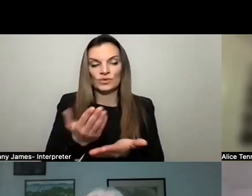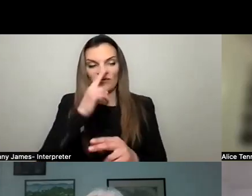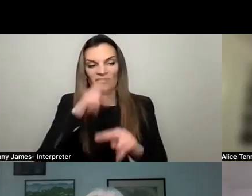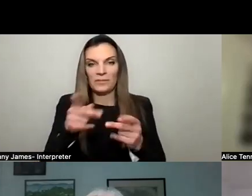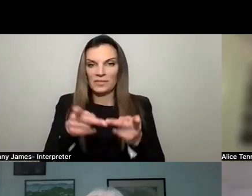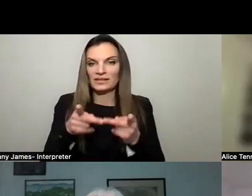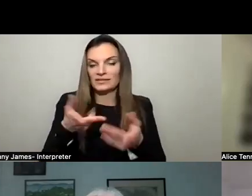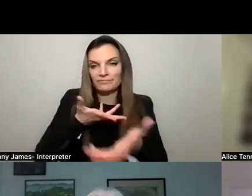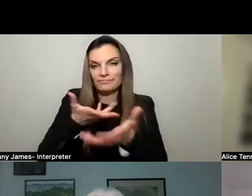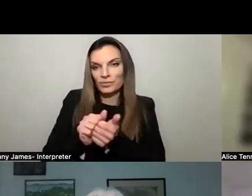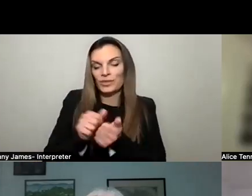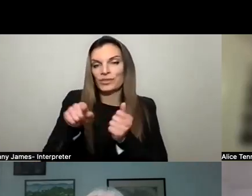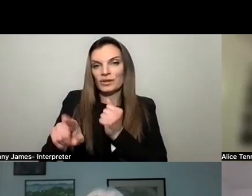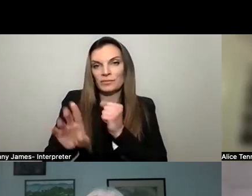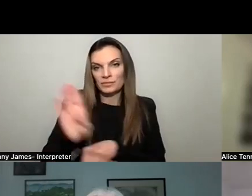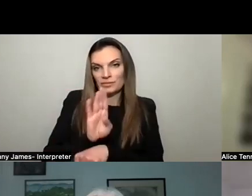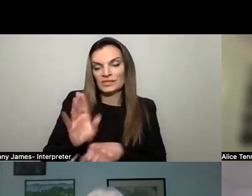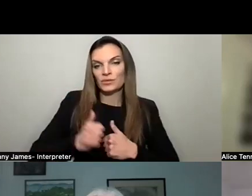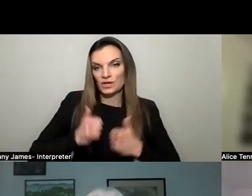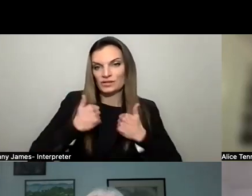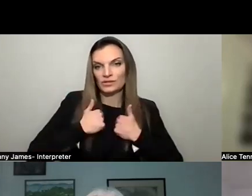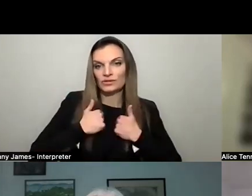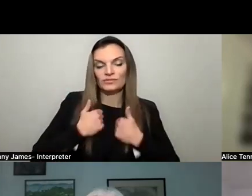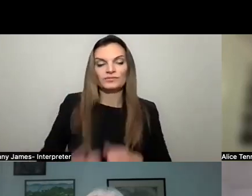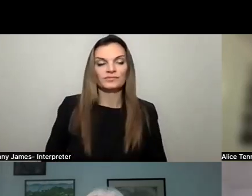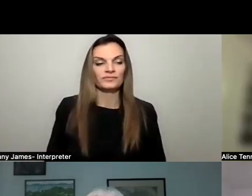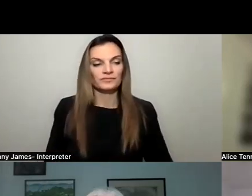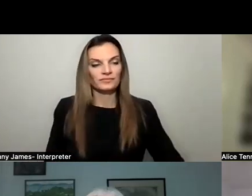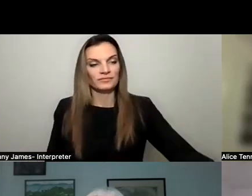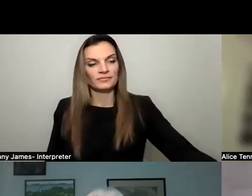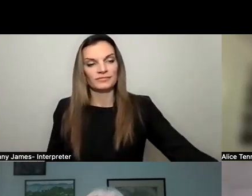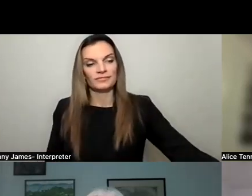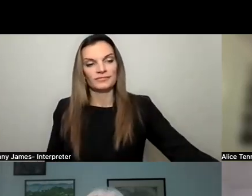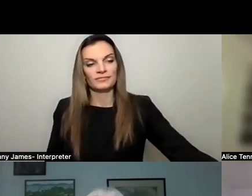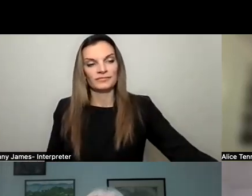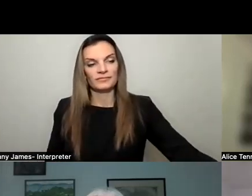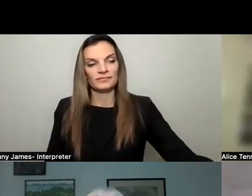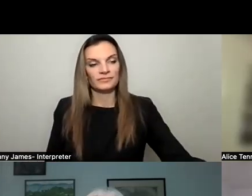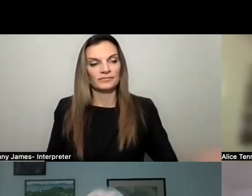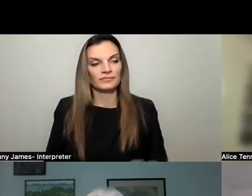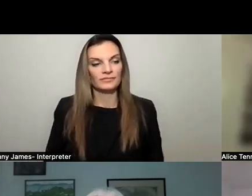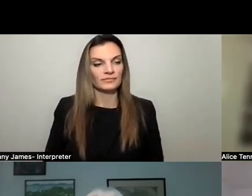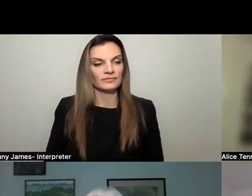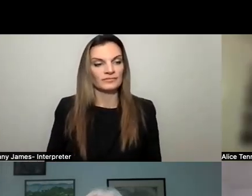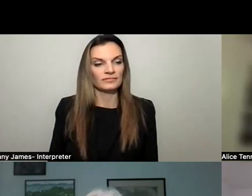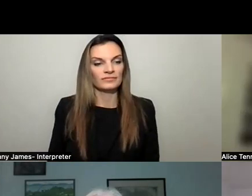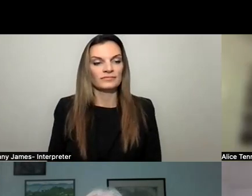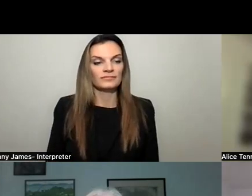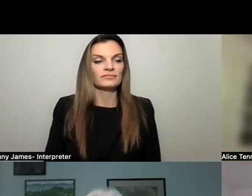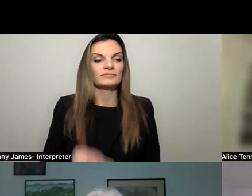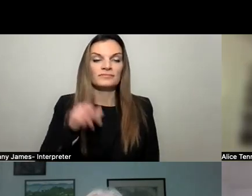interact with commercial and residential inside that historic building. Thank you. Ken,